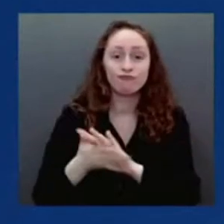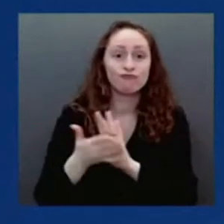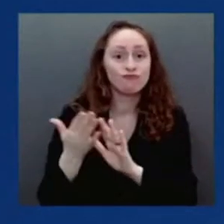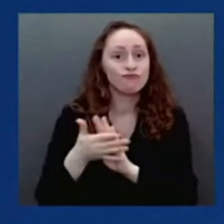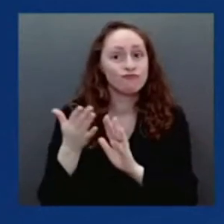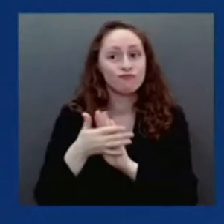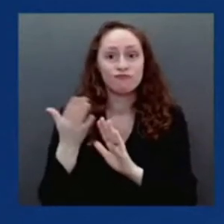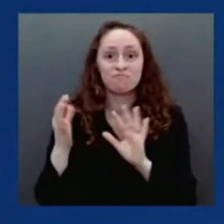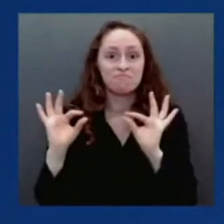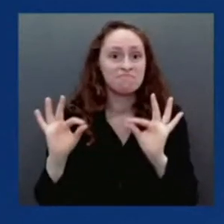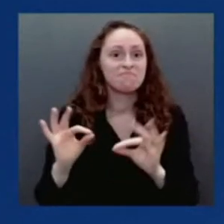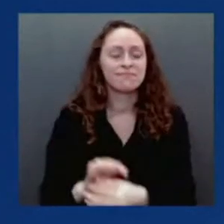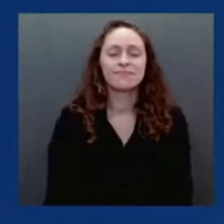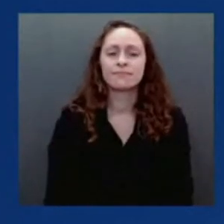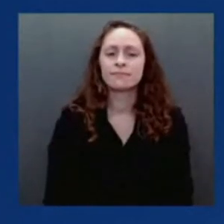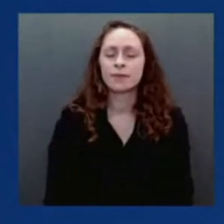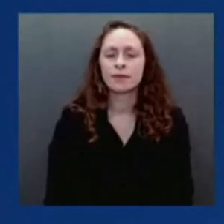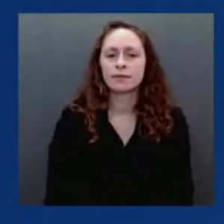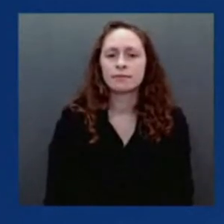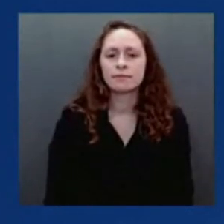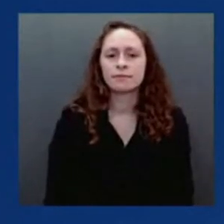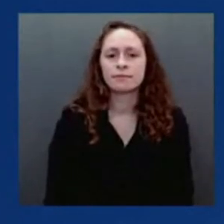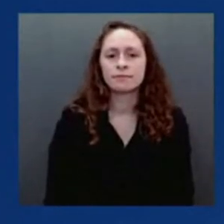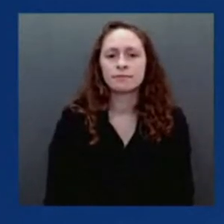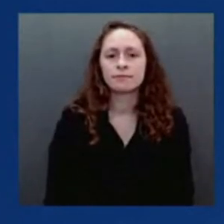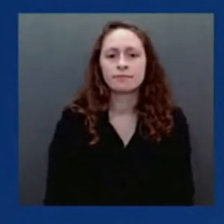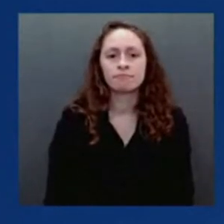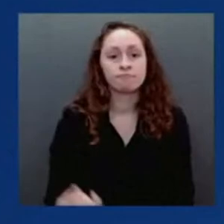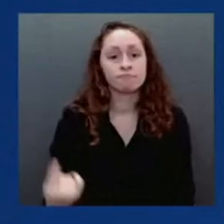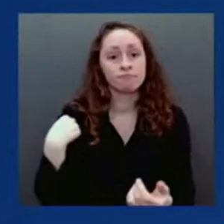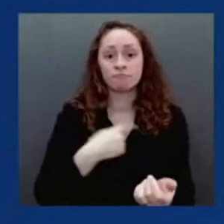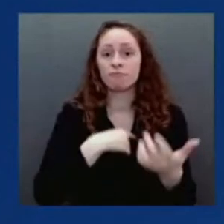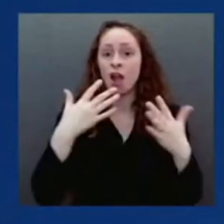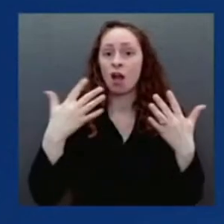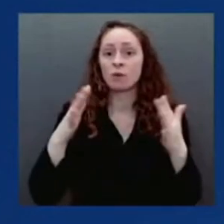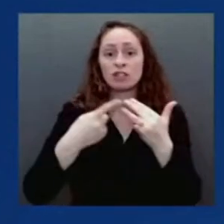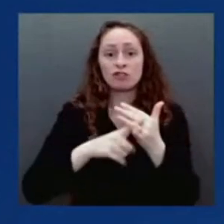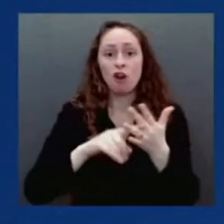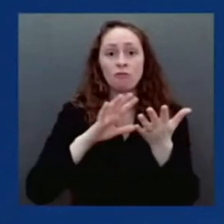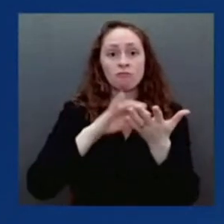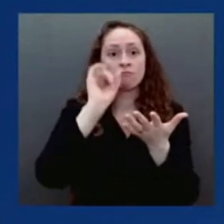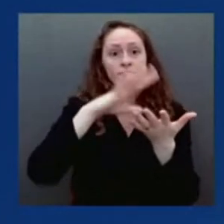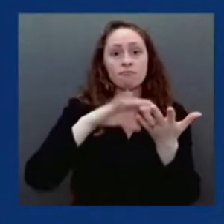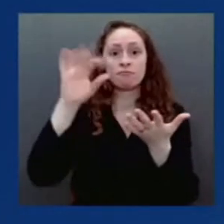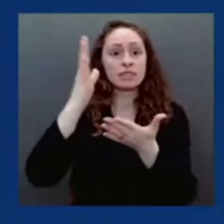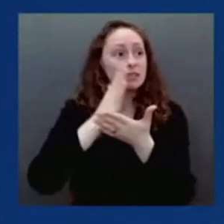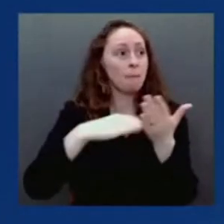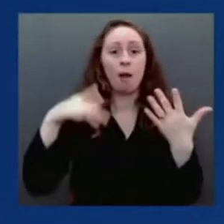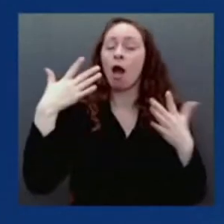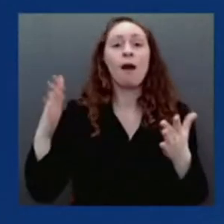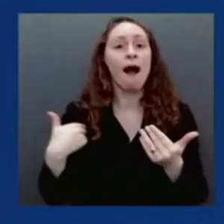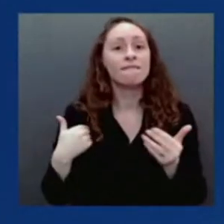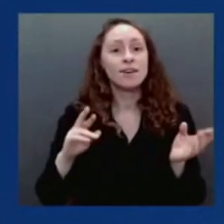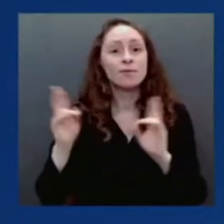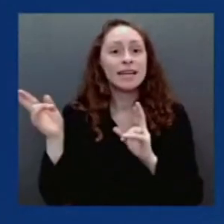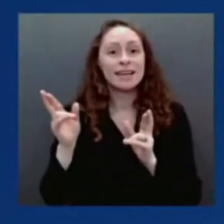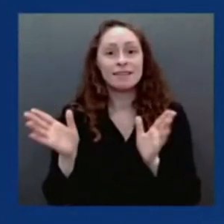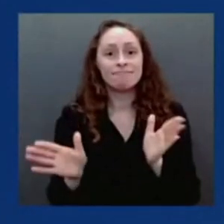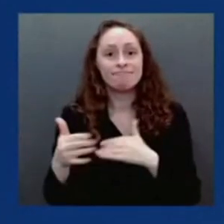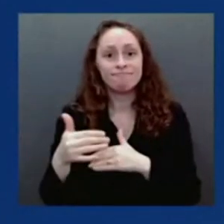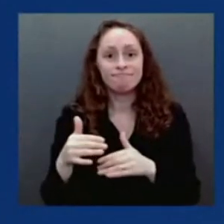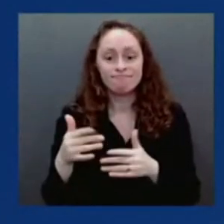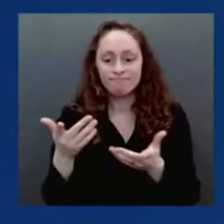have gone out the door and are arriving and many have arrived at people's mailboxes and doors. So